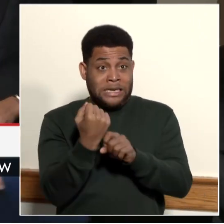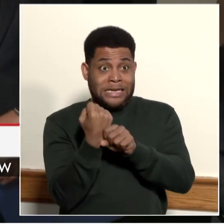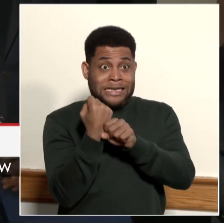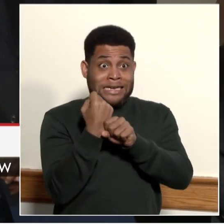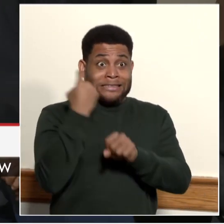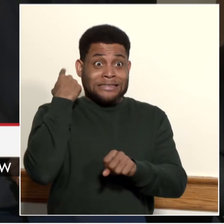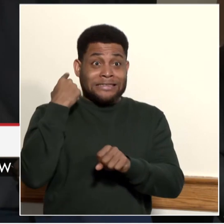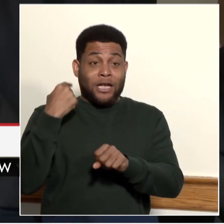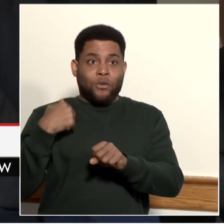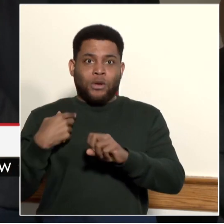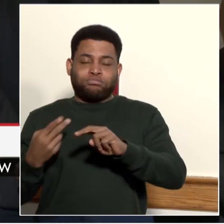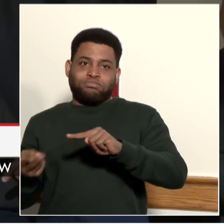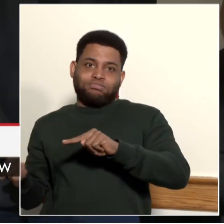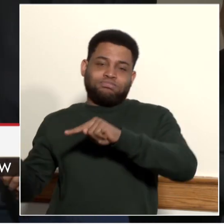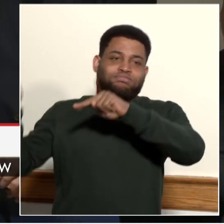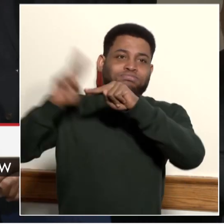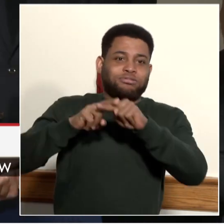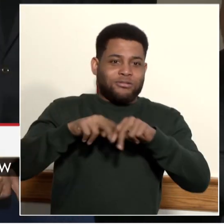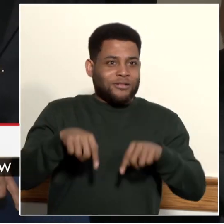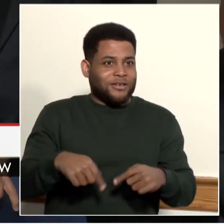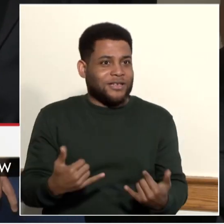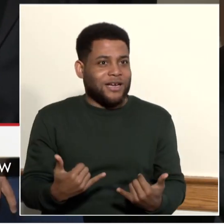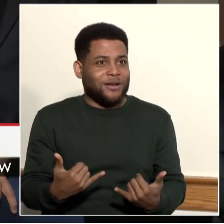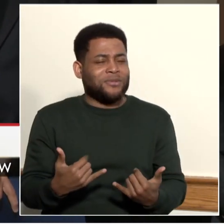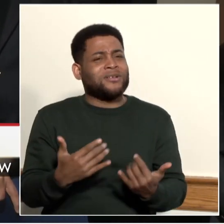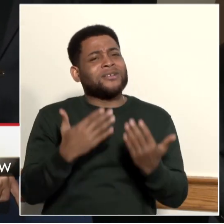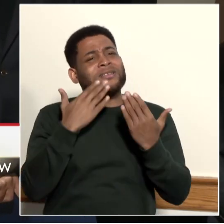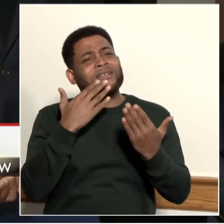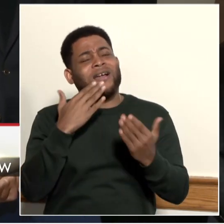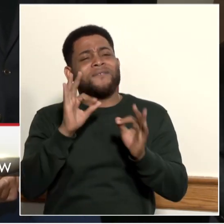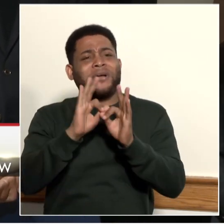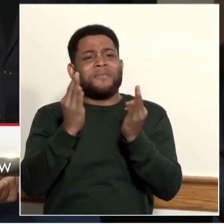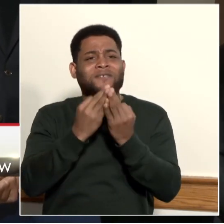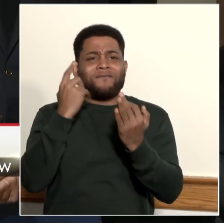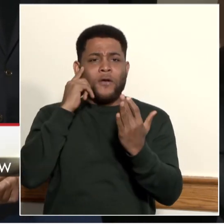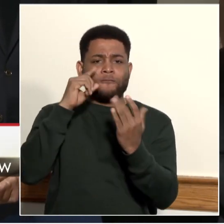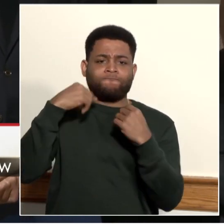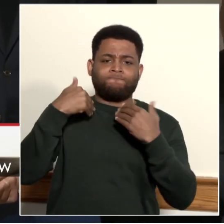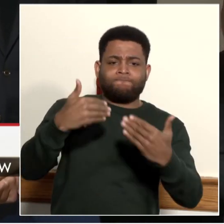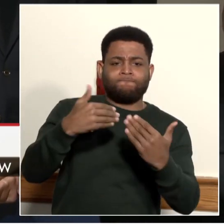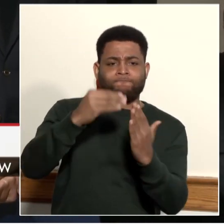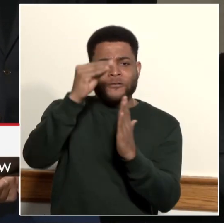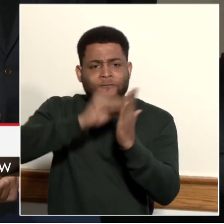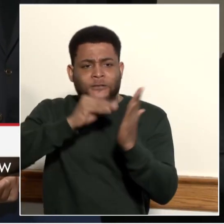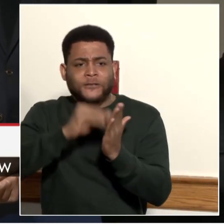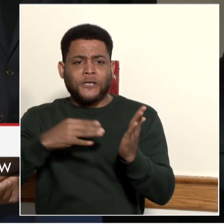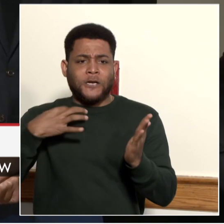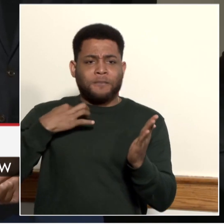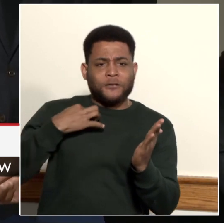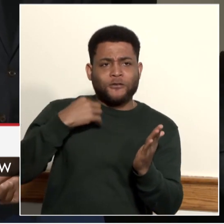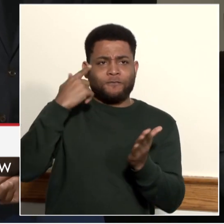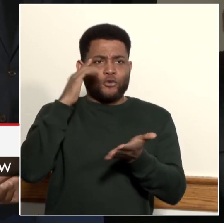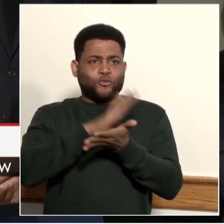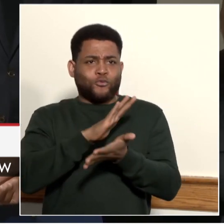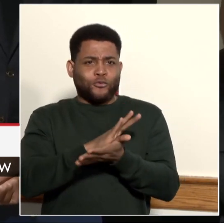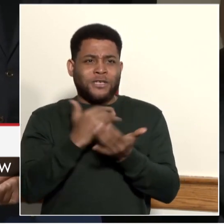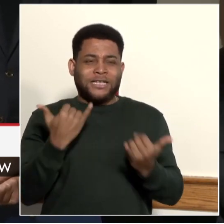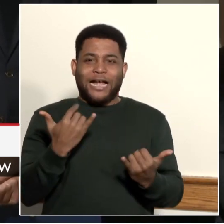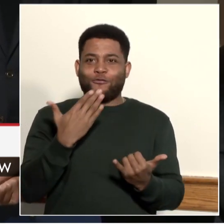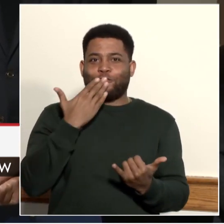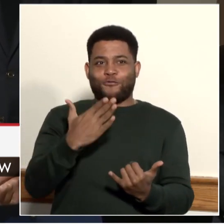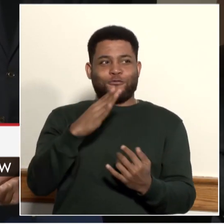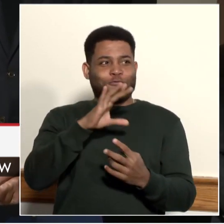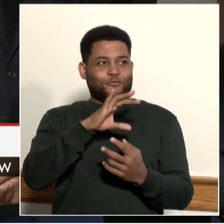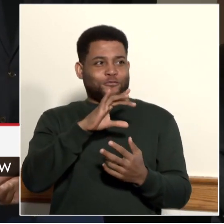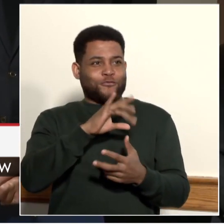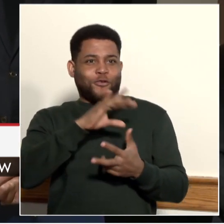filled out applications towards schools and now are getting ready to make the best choice for their kids. We have made